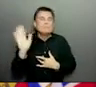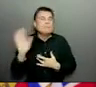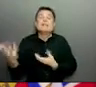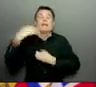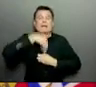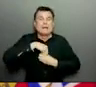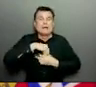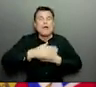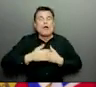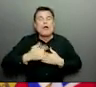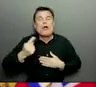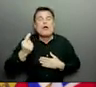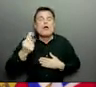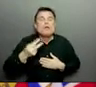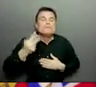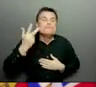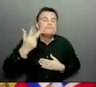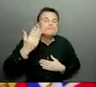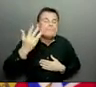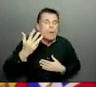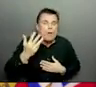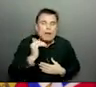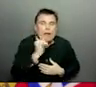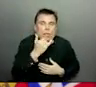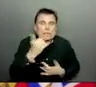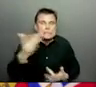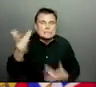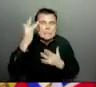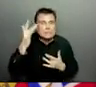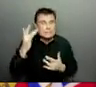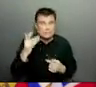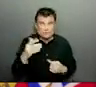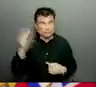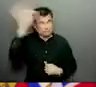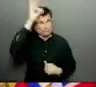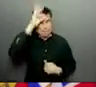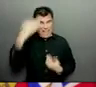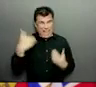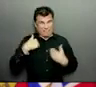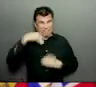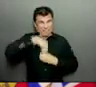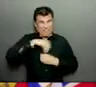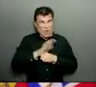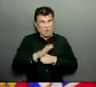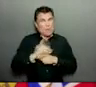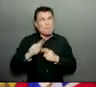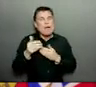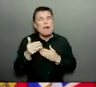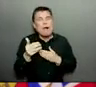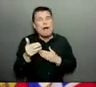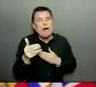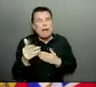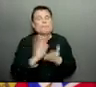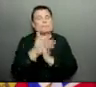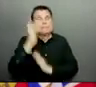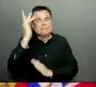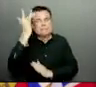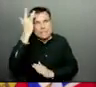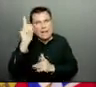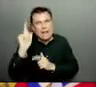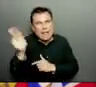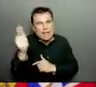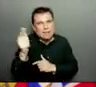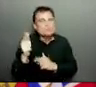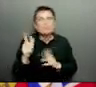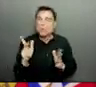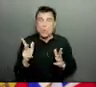and next week and the week after. And why it is so important today and this week to stay